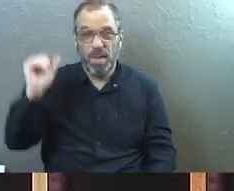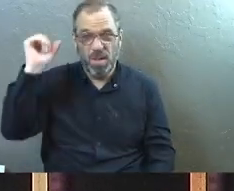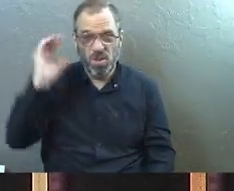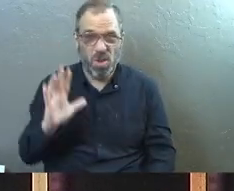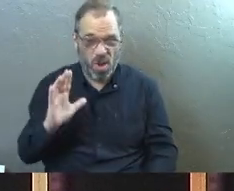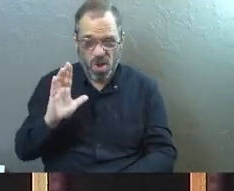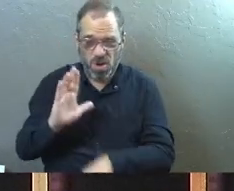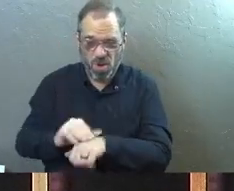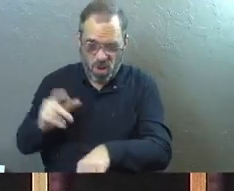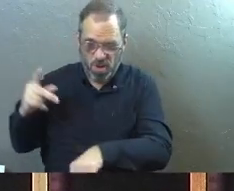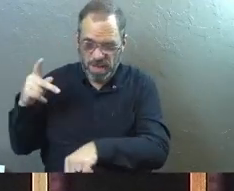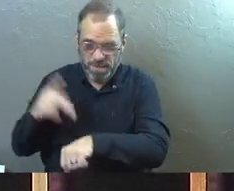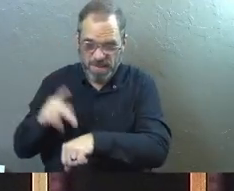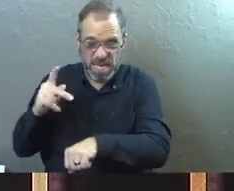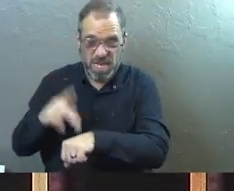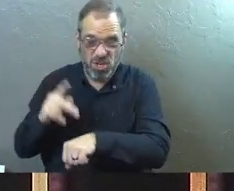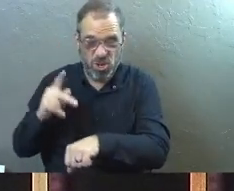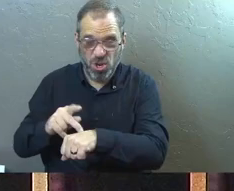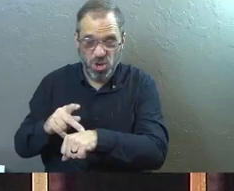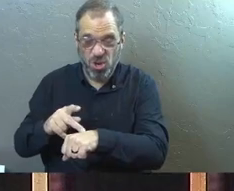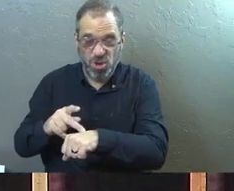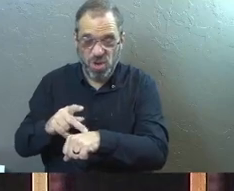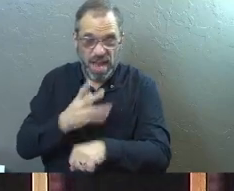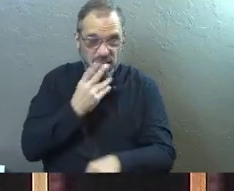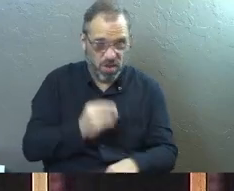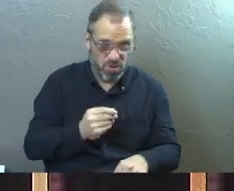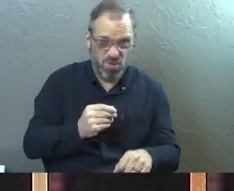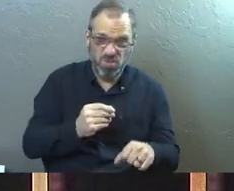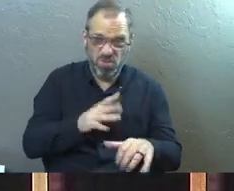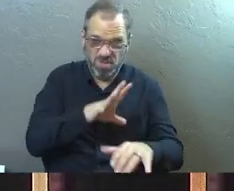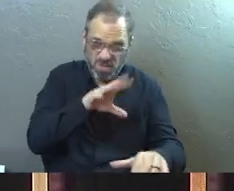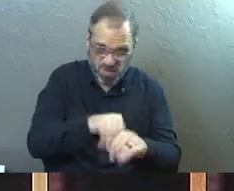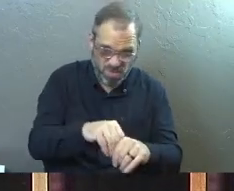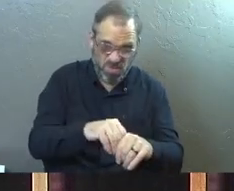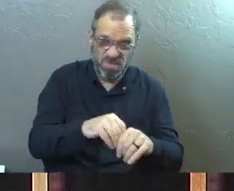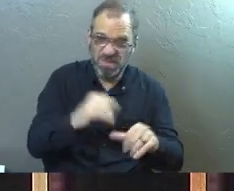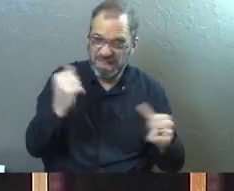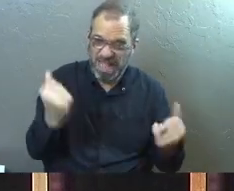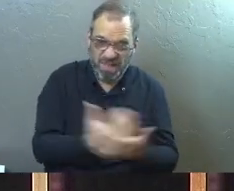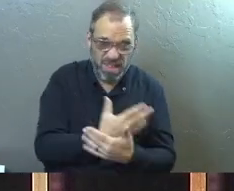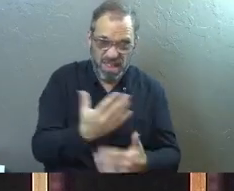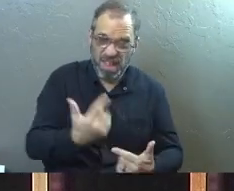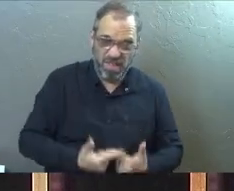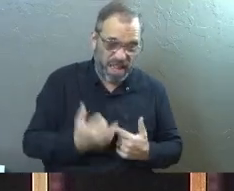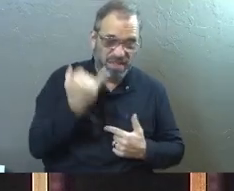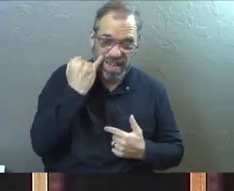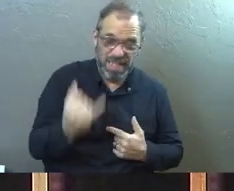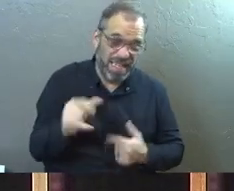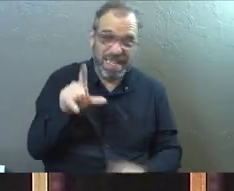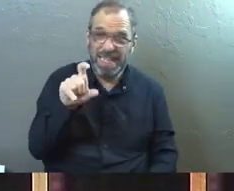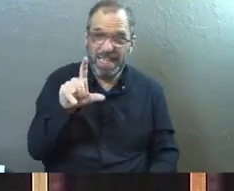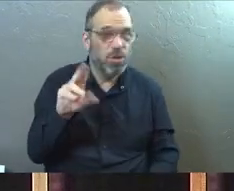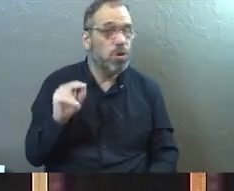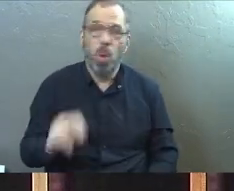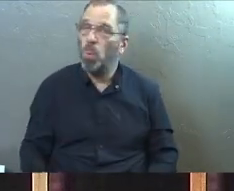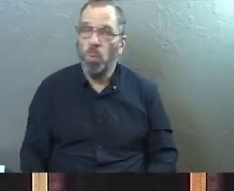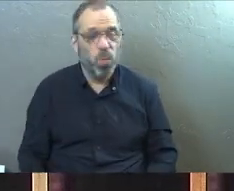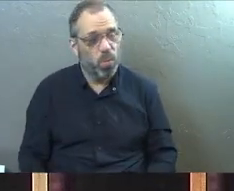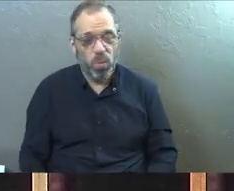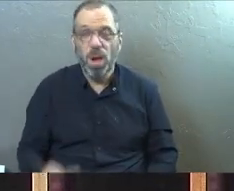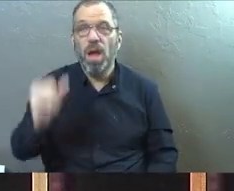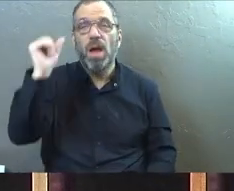God calling Peter and the Jews to be all-inclusive to every way and idea of life? No, he was not, right?